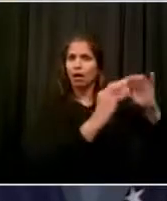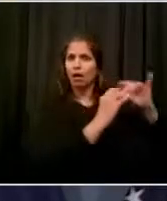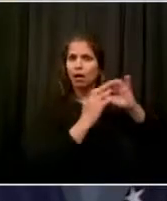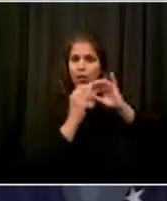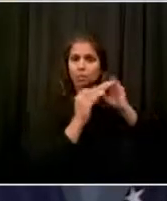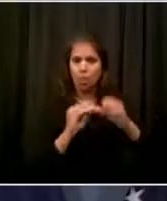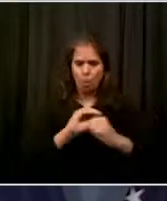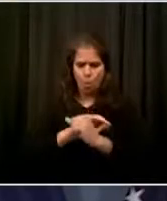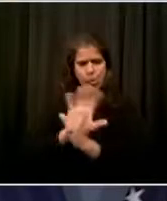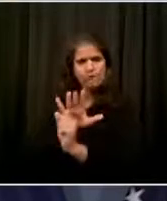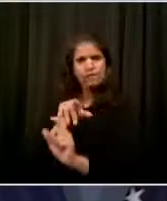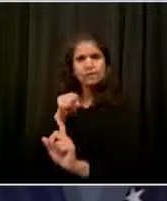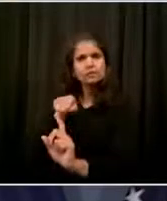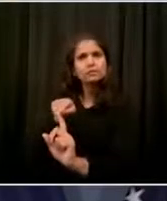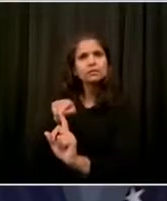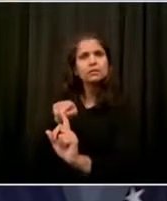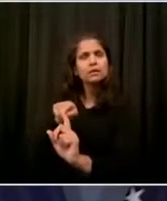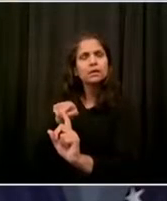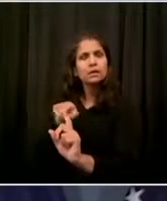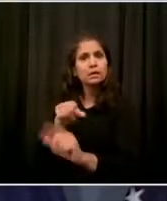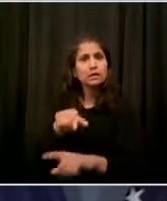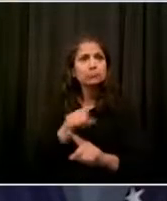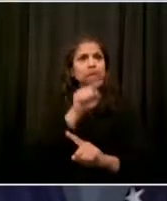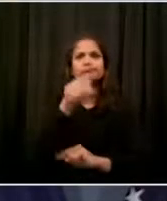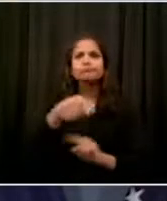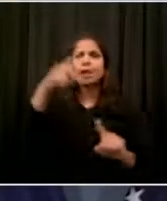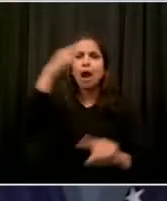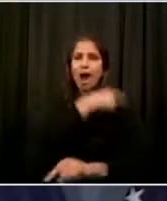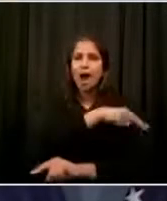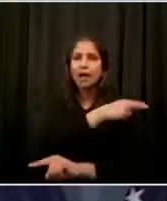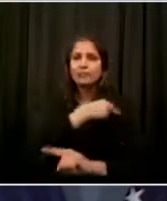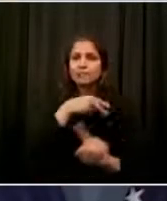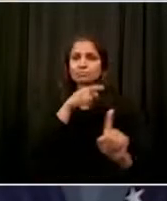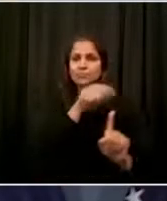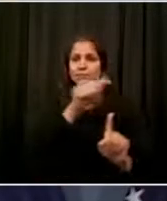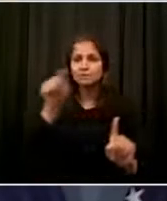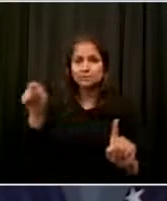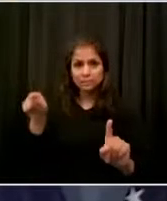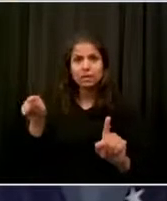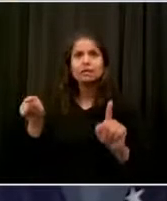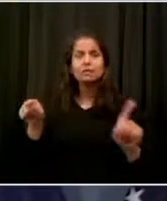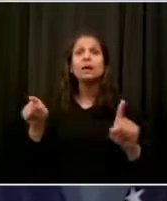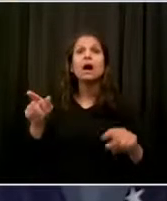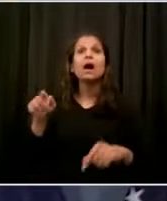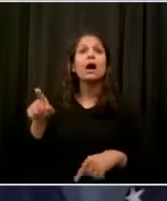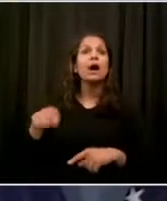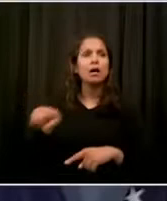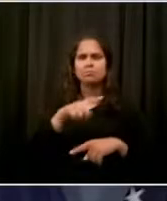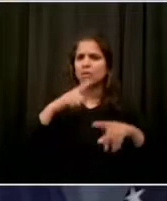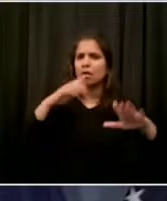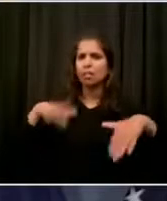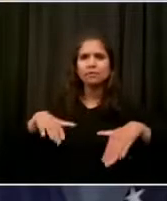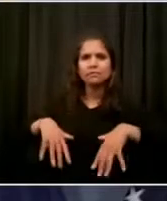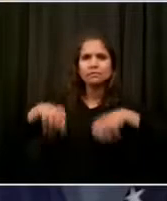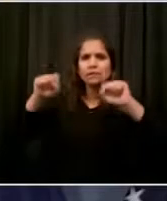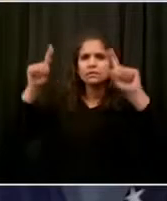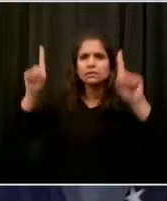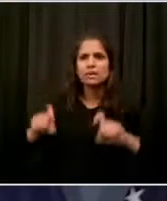they're not sure because they're untested at that point, there's no contact tracing